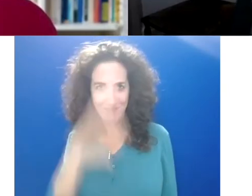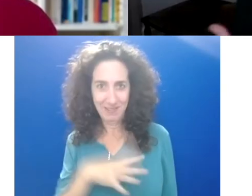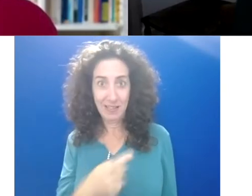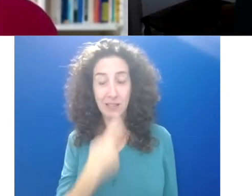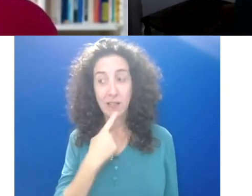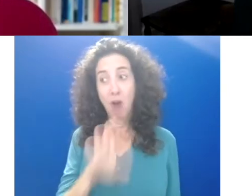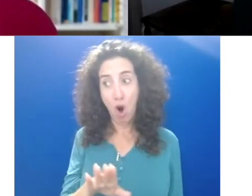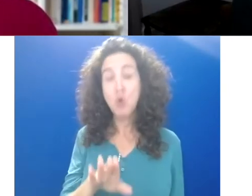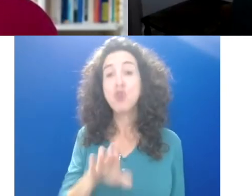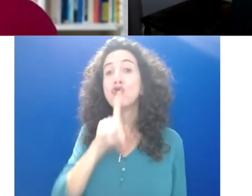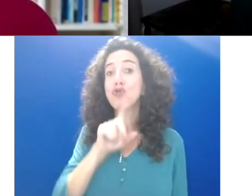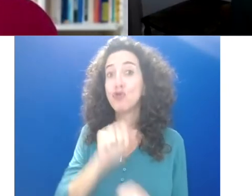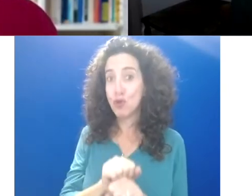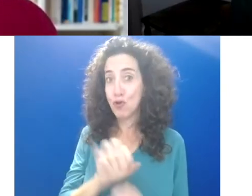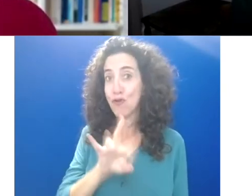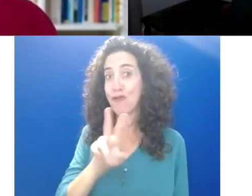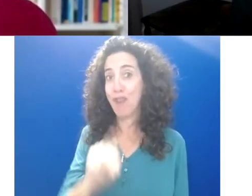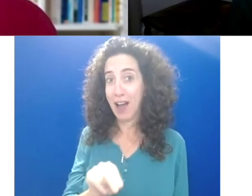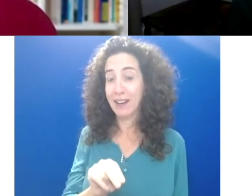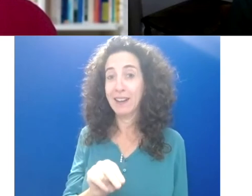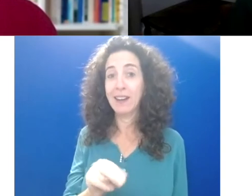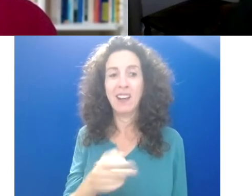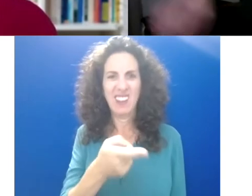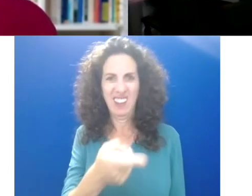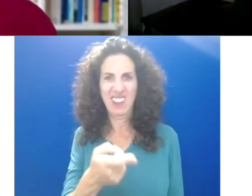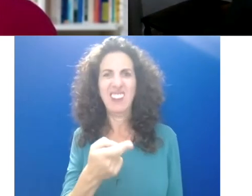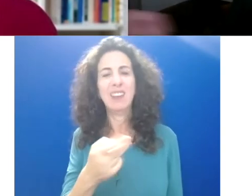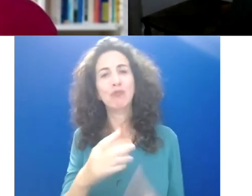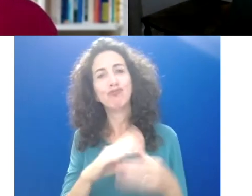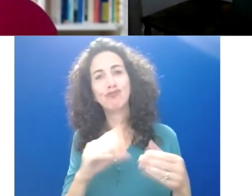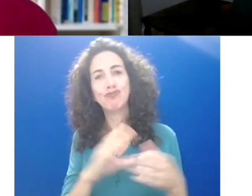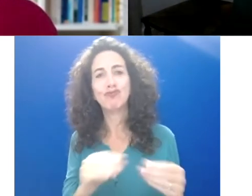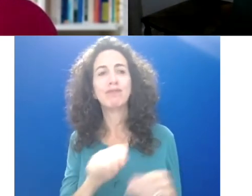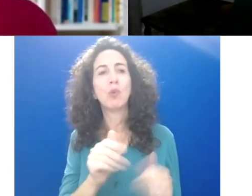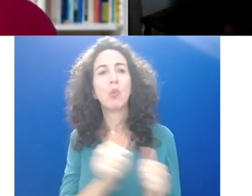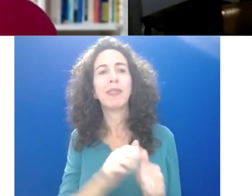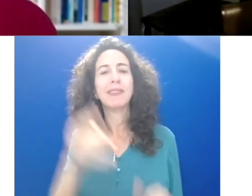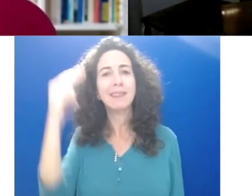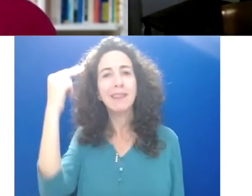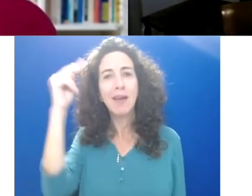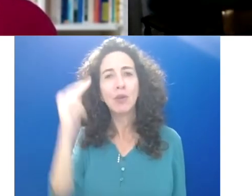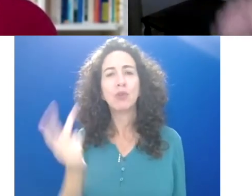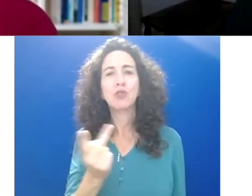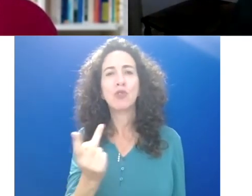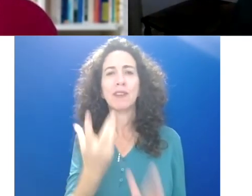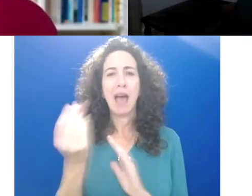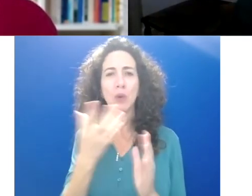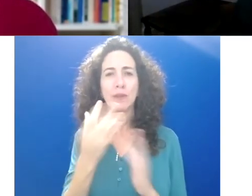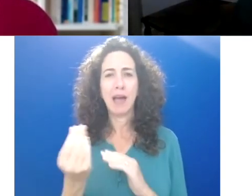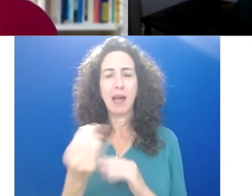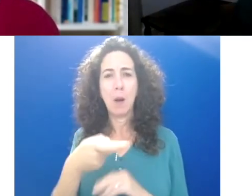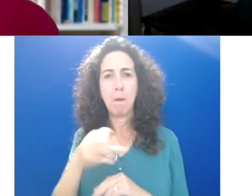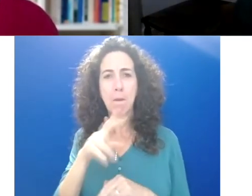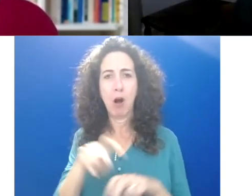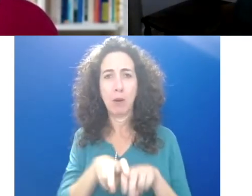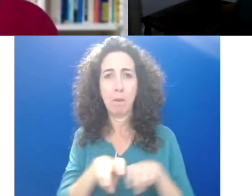as he called it, just that past weekend with his nephew, when they were sitting outside on a park bench, trying to catch leaves as they fell off of